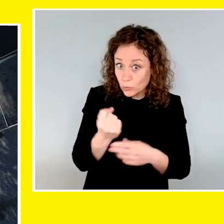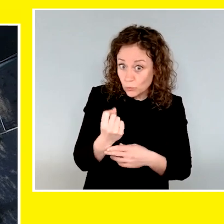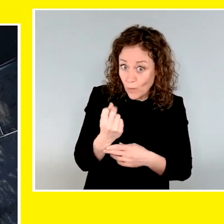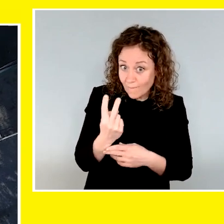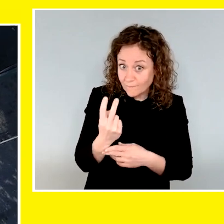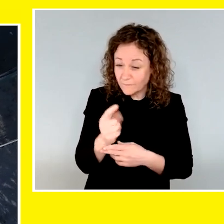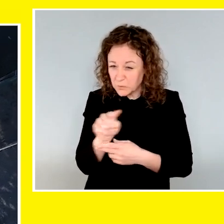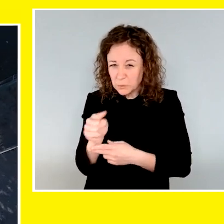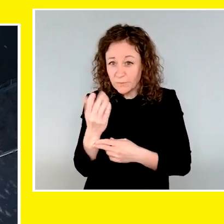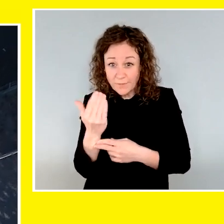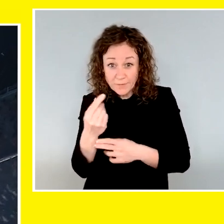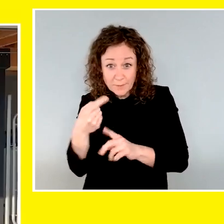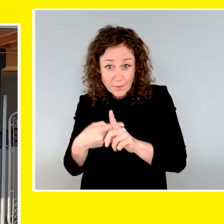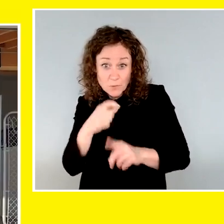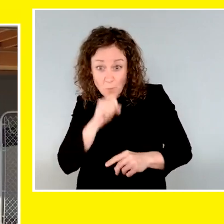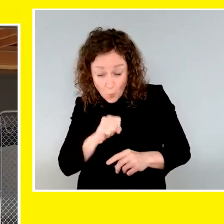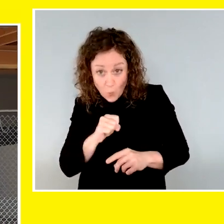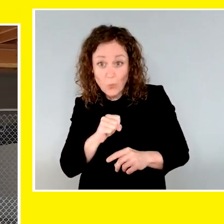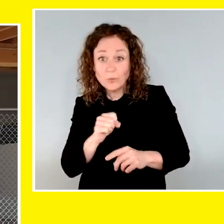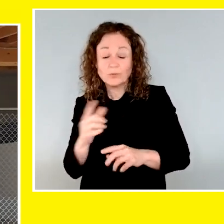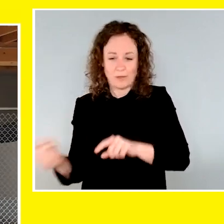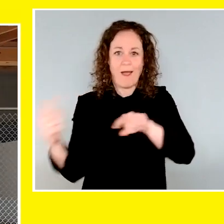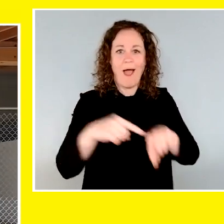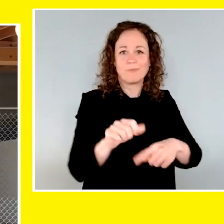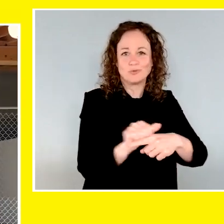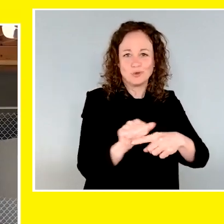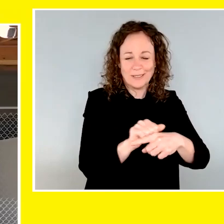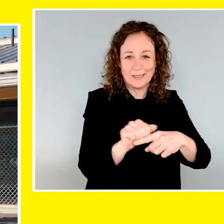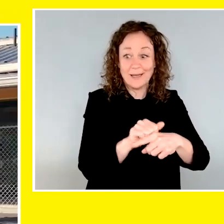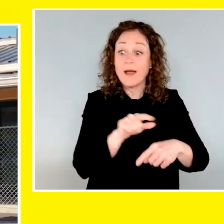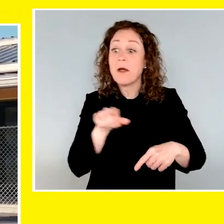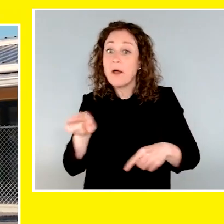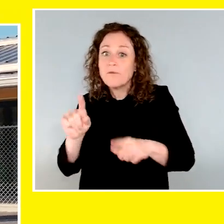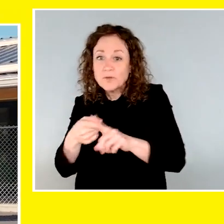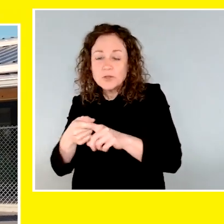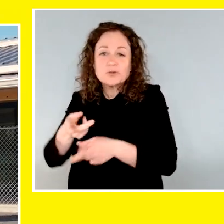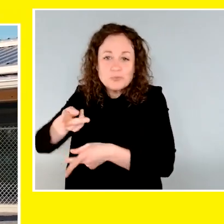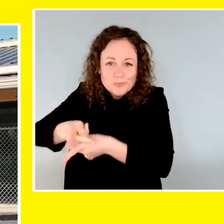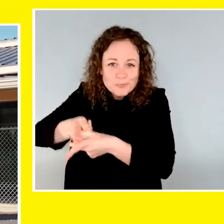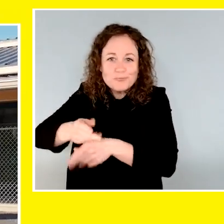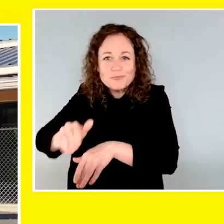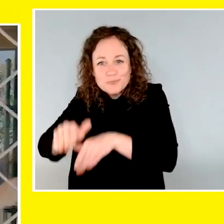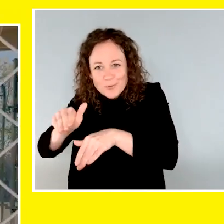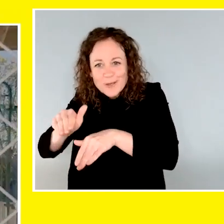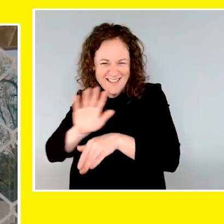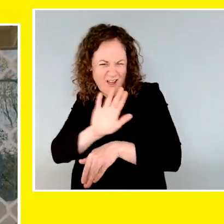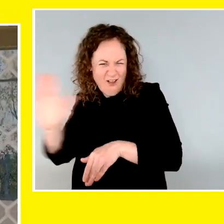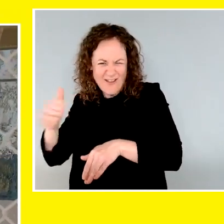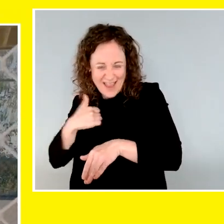centre between 12 and 15 months of age, after they've been raised by our volunteer puppy raisers across Canada.